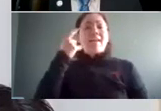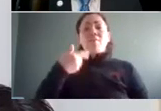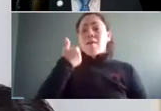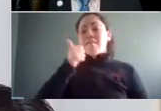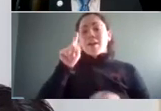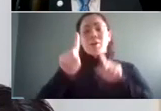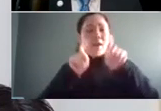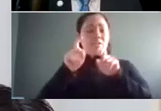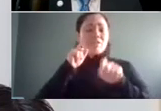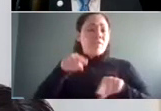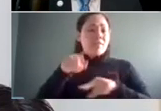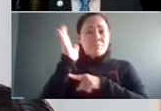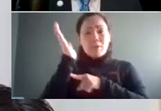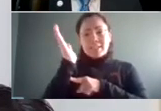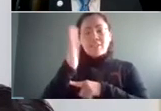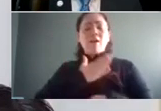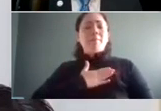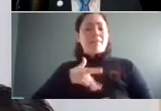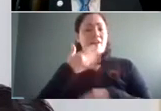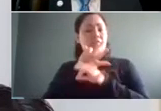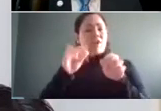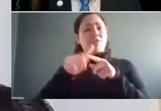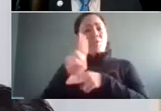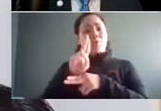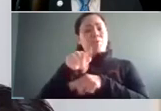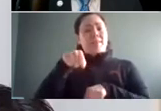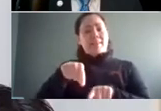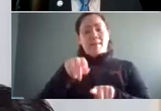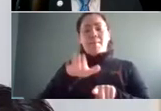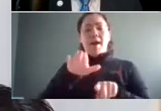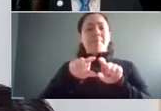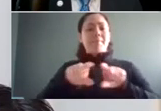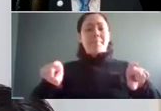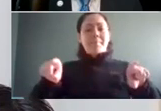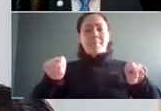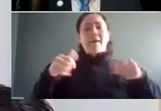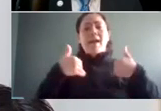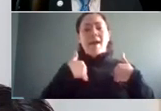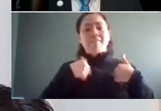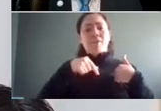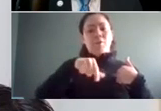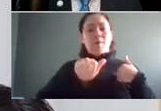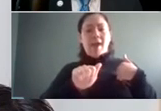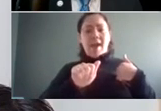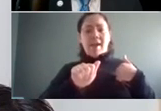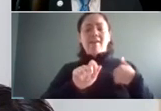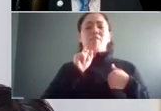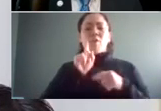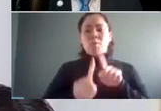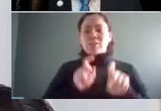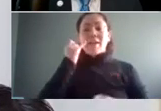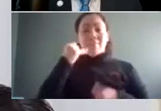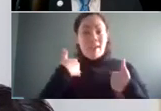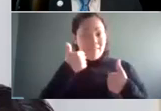throughout the presentation please feel free to utilize the Q&A function at the bottom of your screen to submit that. If we have time we will